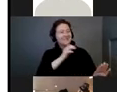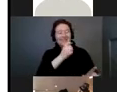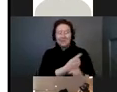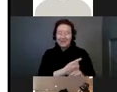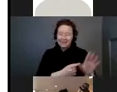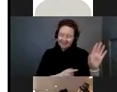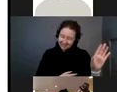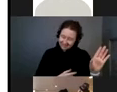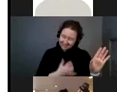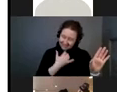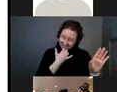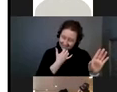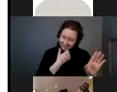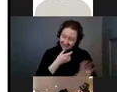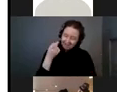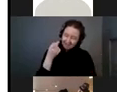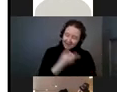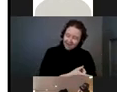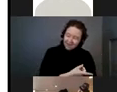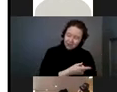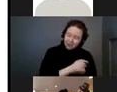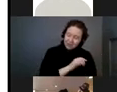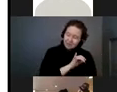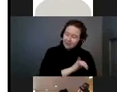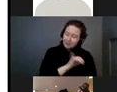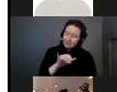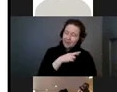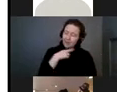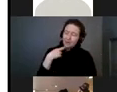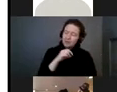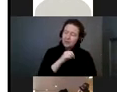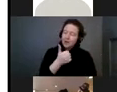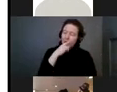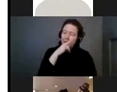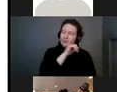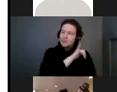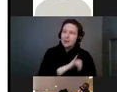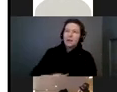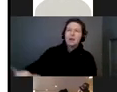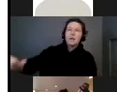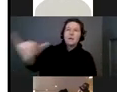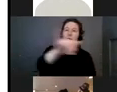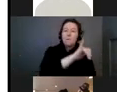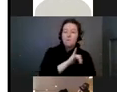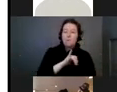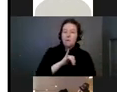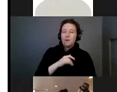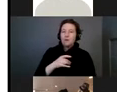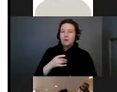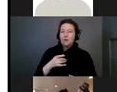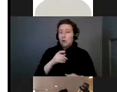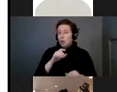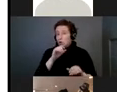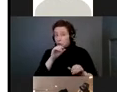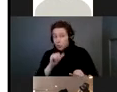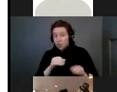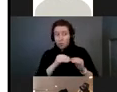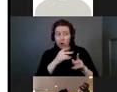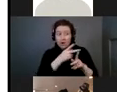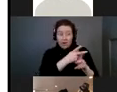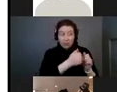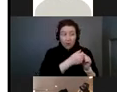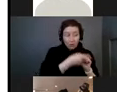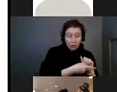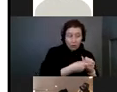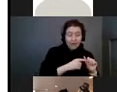I said, she is the same risk as anybody else. I said, you could be extra careful with her and then go next